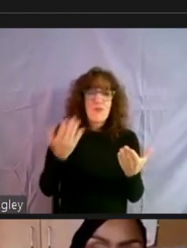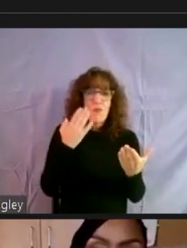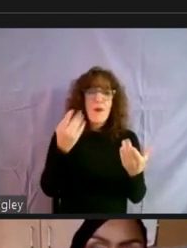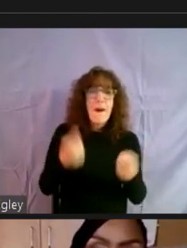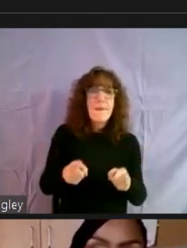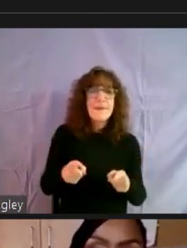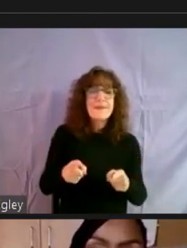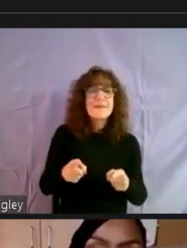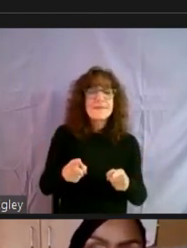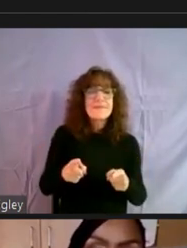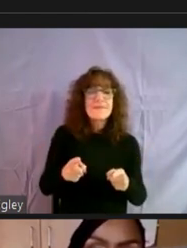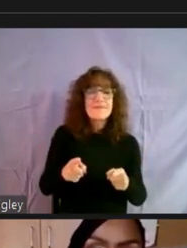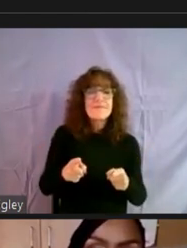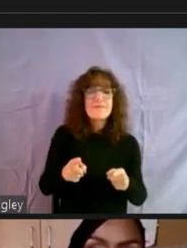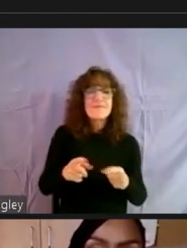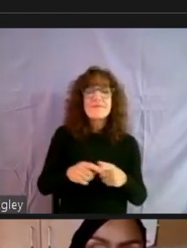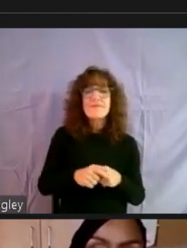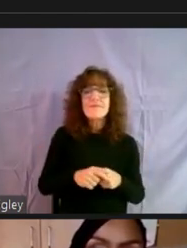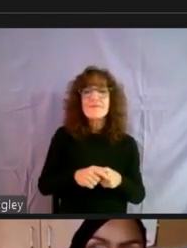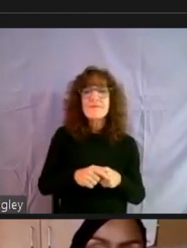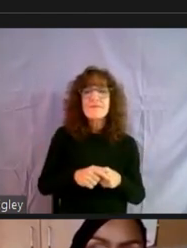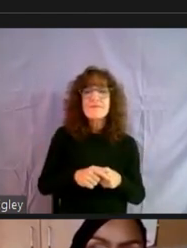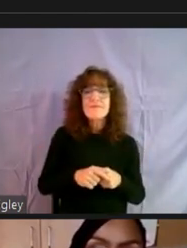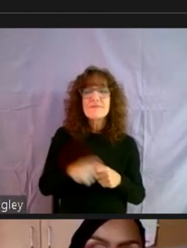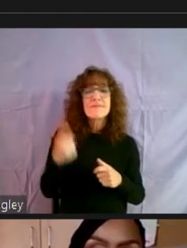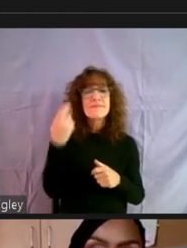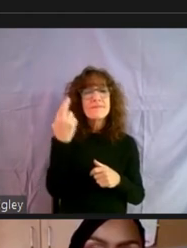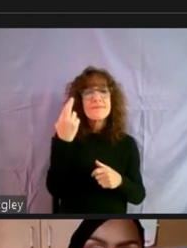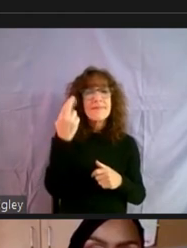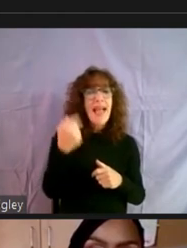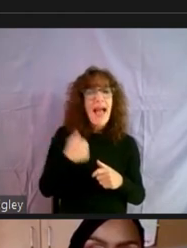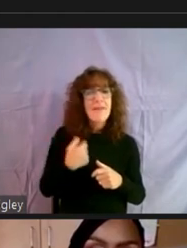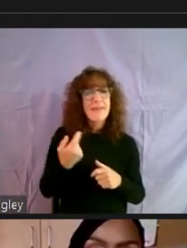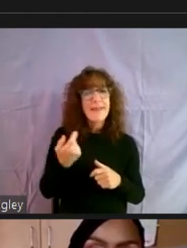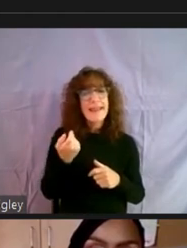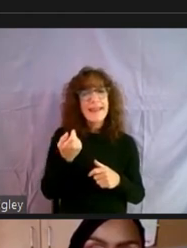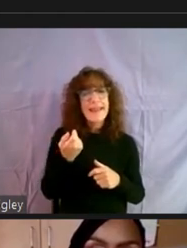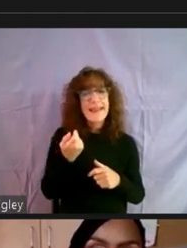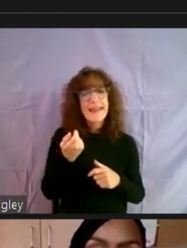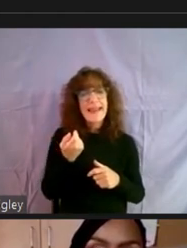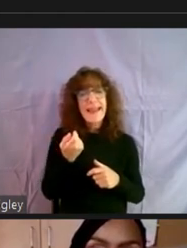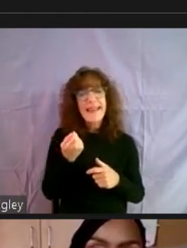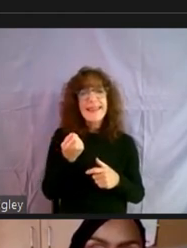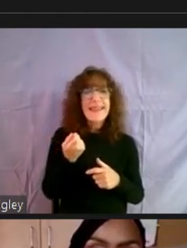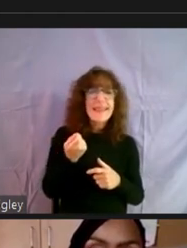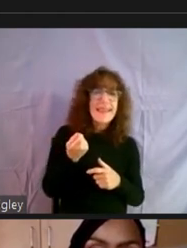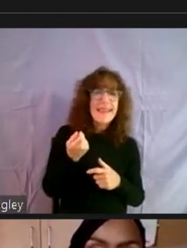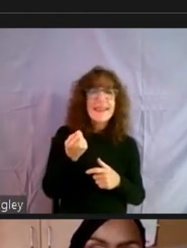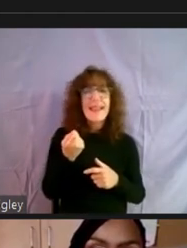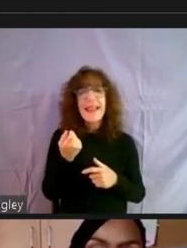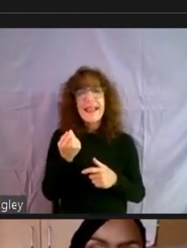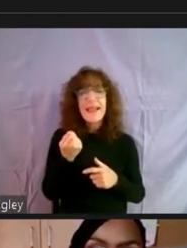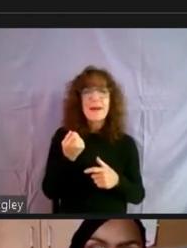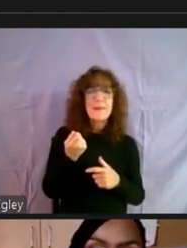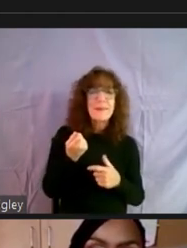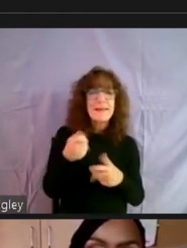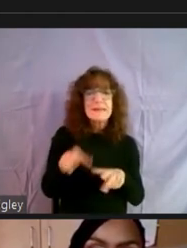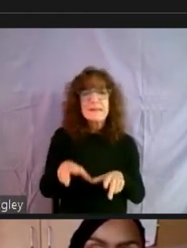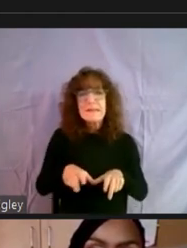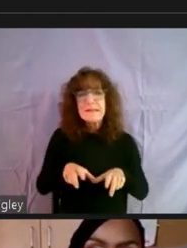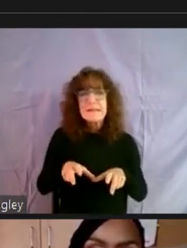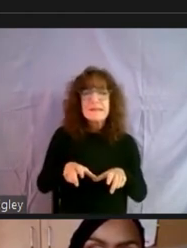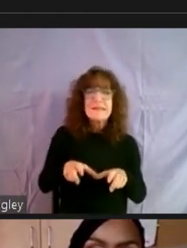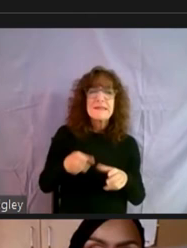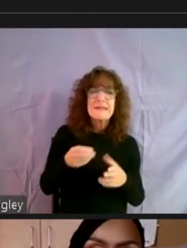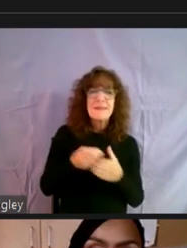and, um, I mean, that's one of the reasons why I've been a little bit of a, of a, um, tightwad lately about